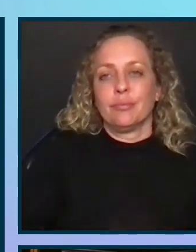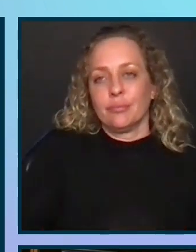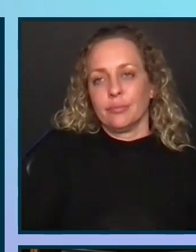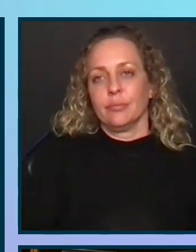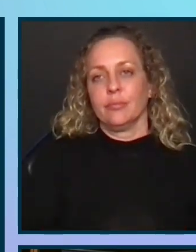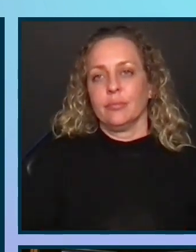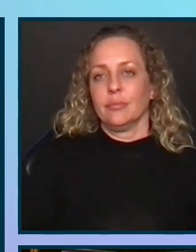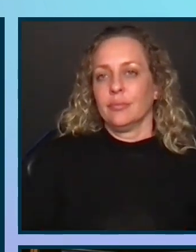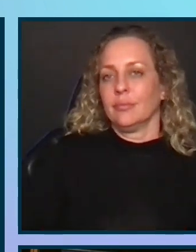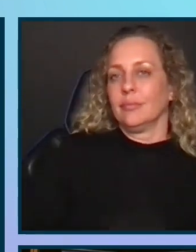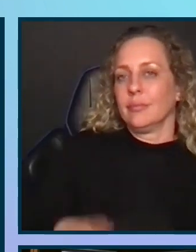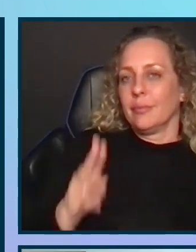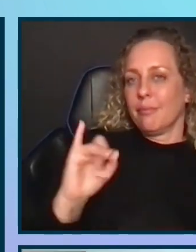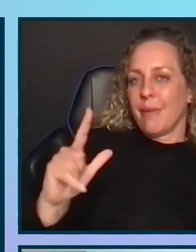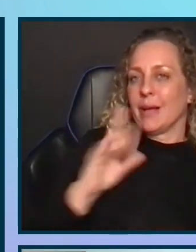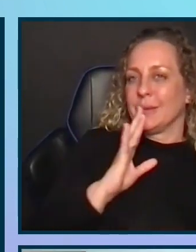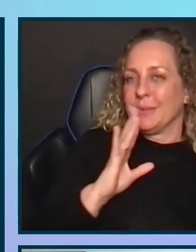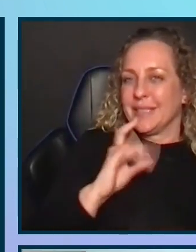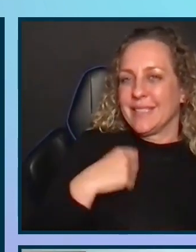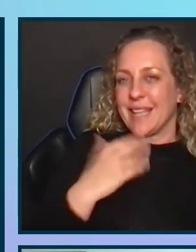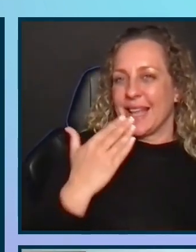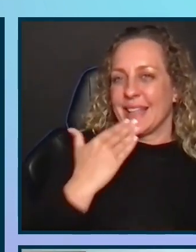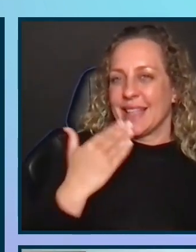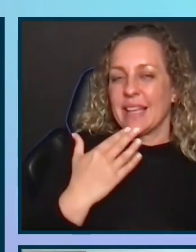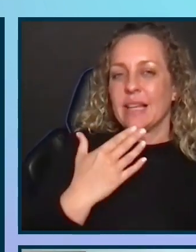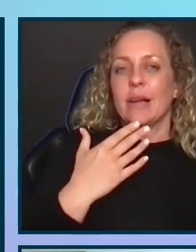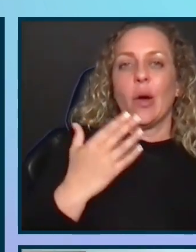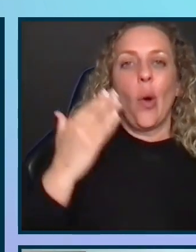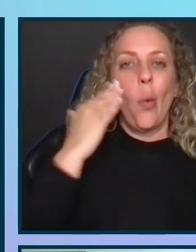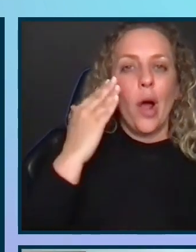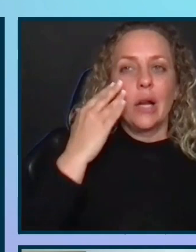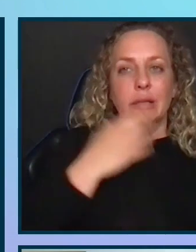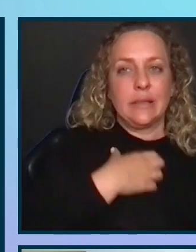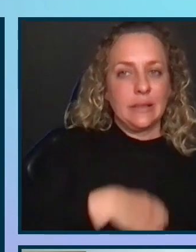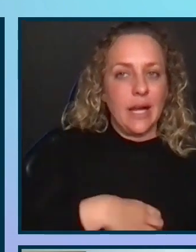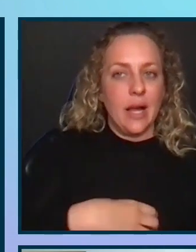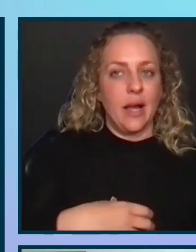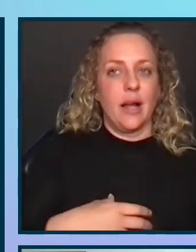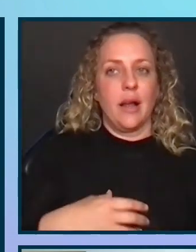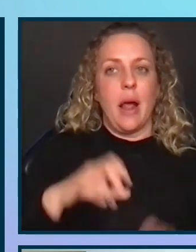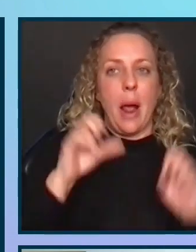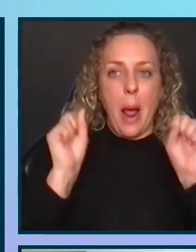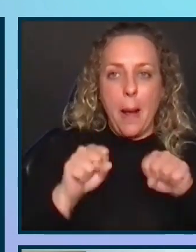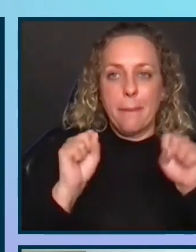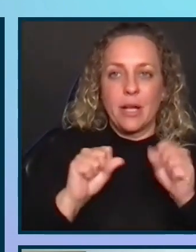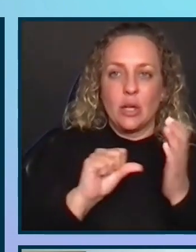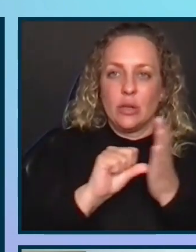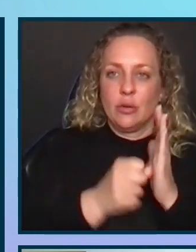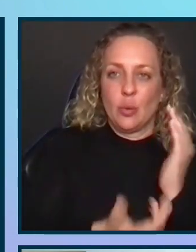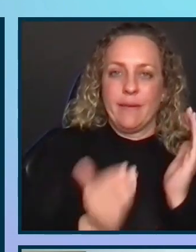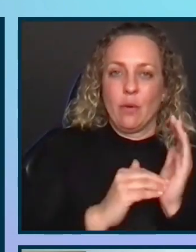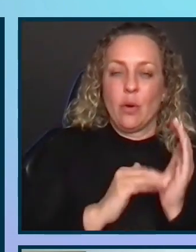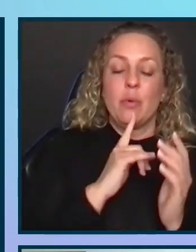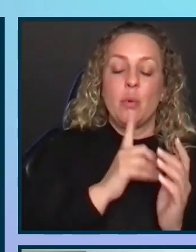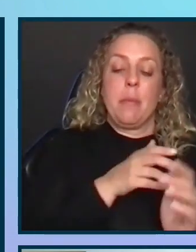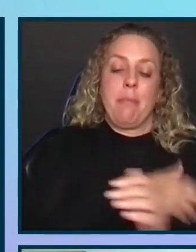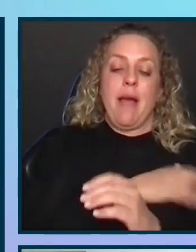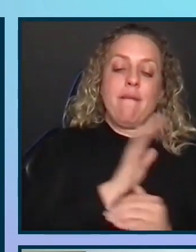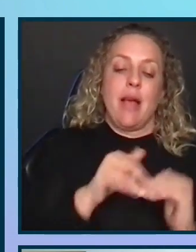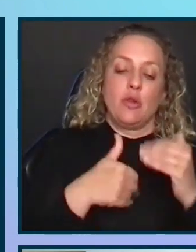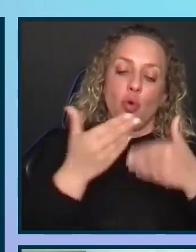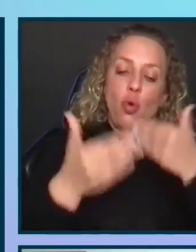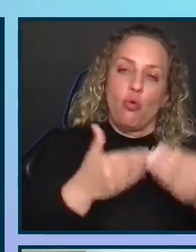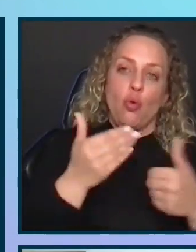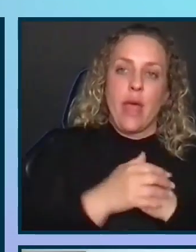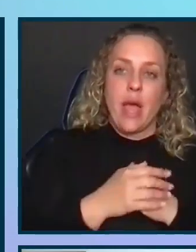Thanks, Heidi. appreciate that. Awareness, desire, knowledge, ability of reinforcement. It's very powerful as you go through